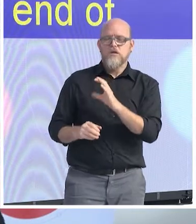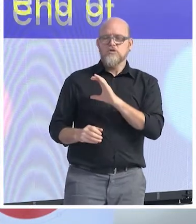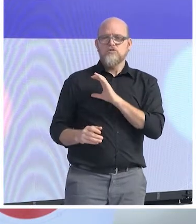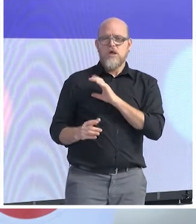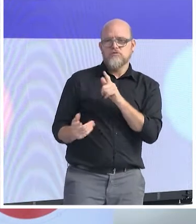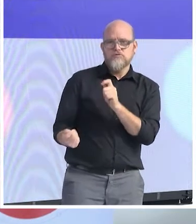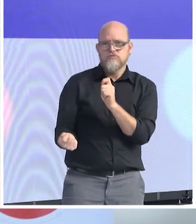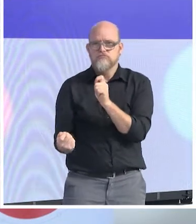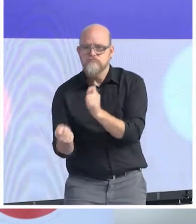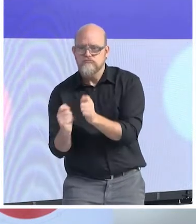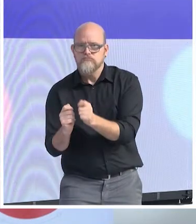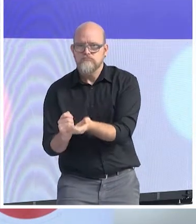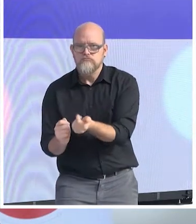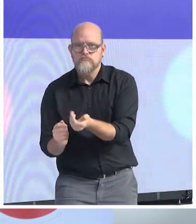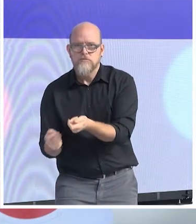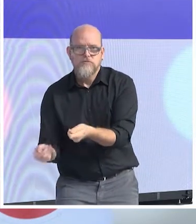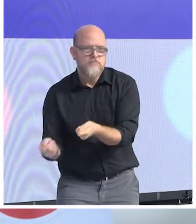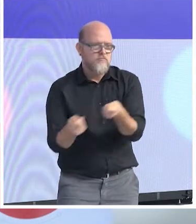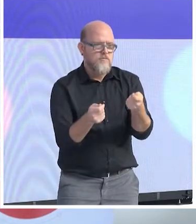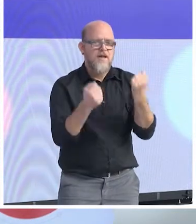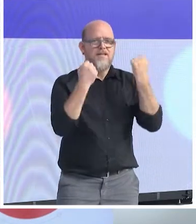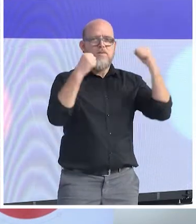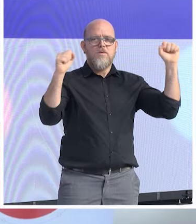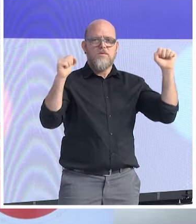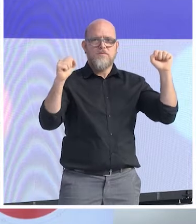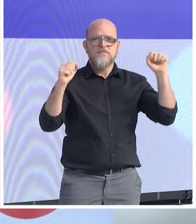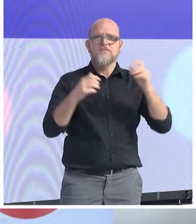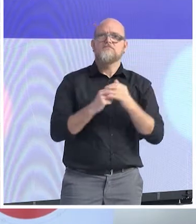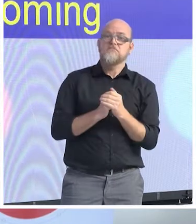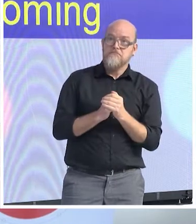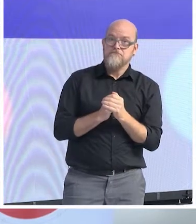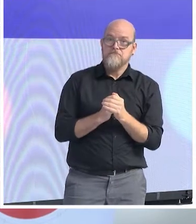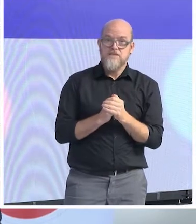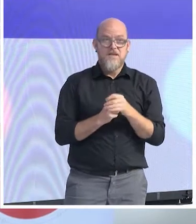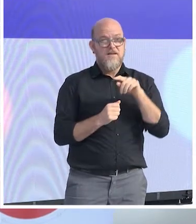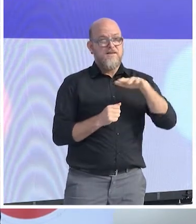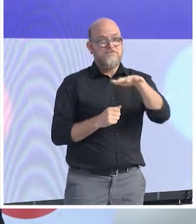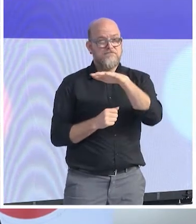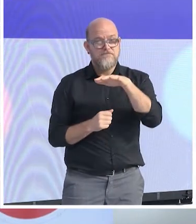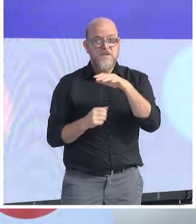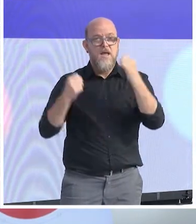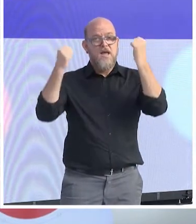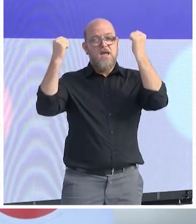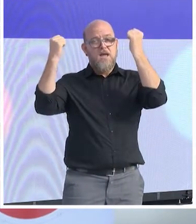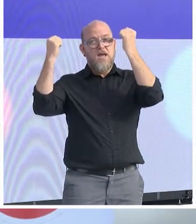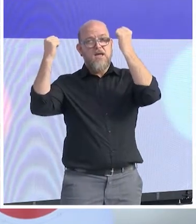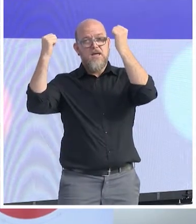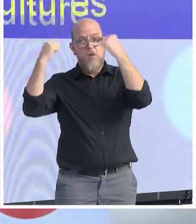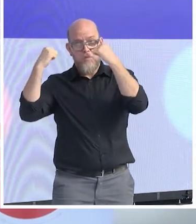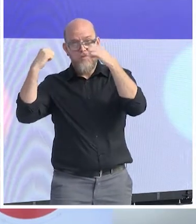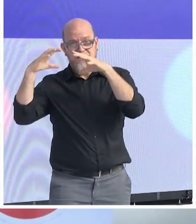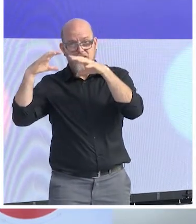So basically, you basically have Democrats and Republicans coming as two types of subcultures, Democrats and not simply a political families.